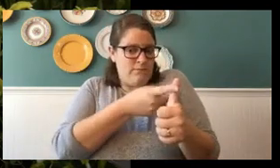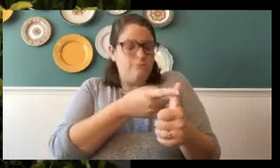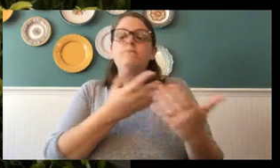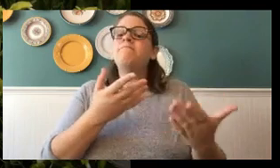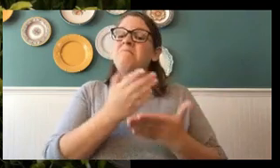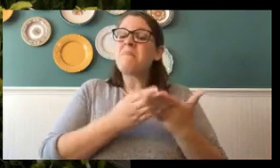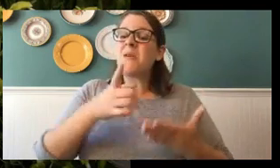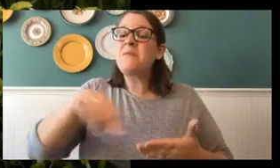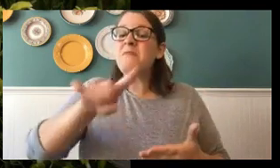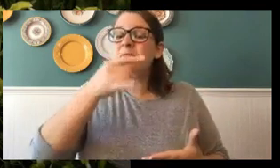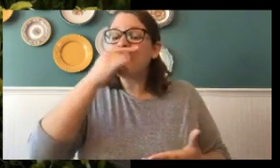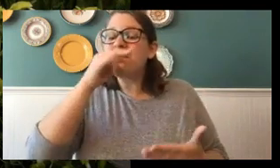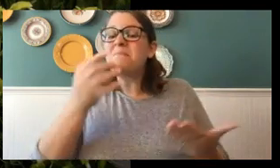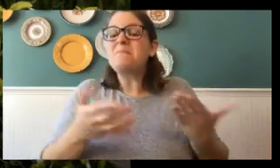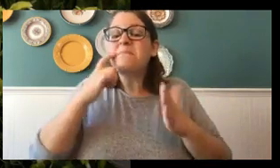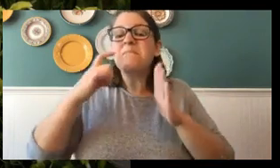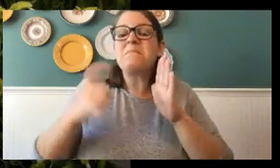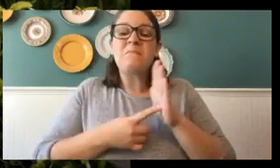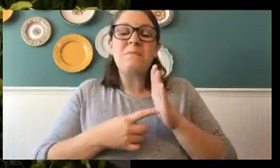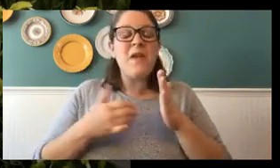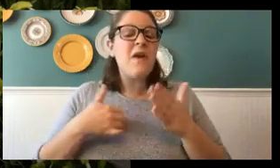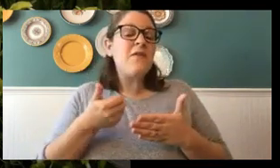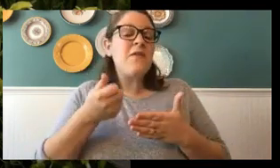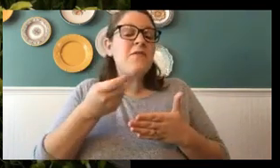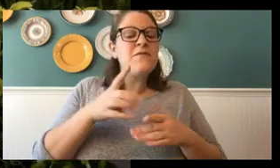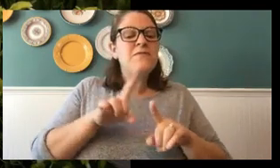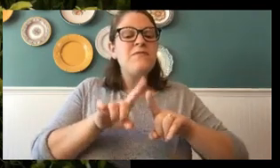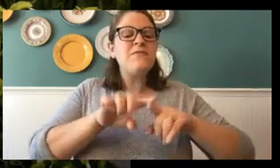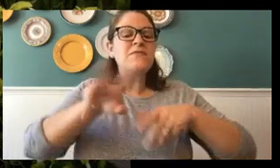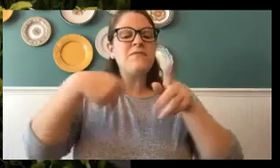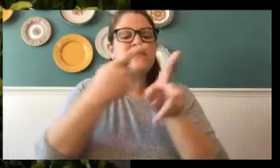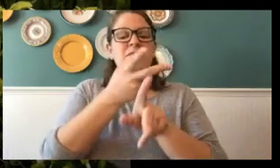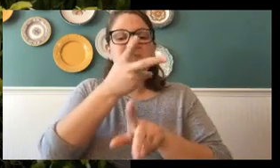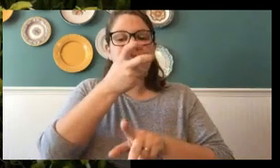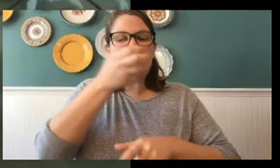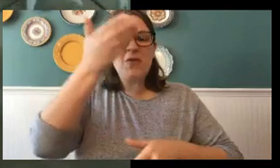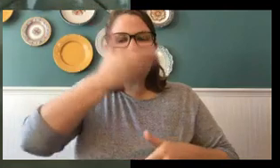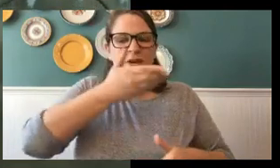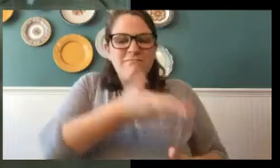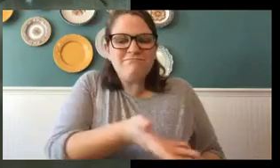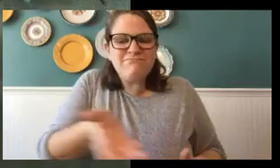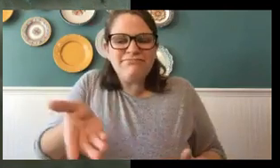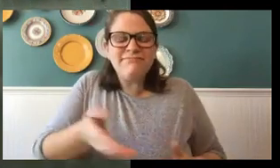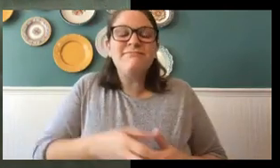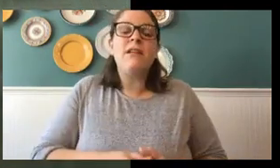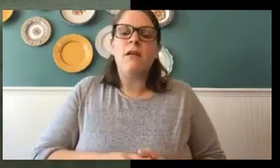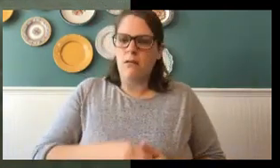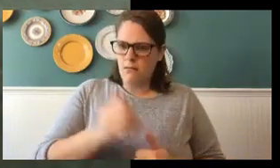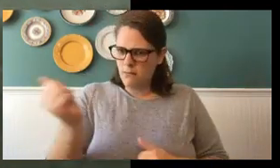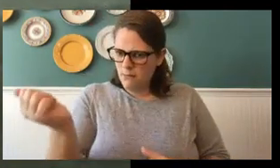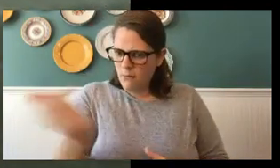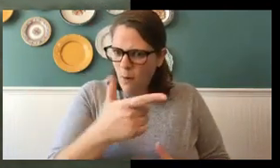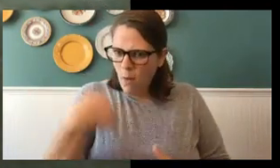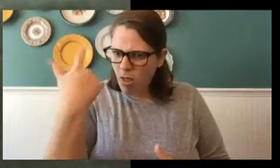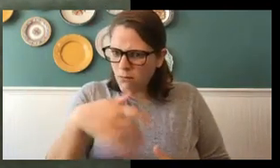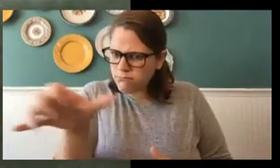notice that I have a few different kinds of insects in front of me. Now, do all of these insects